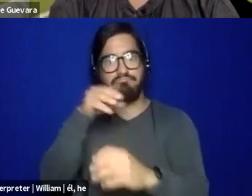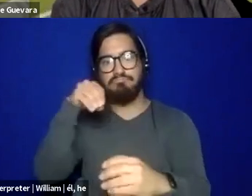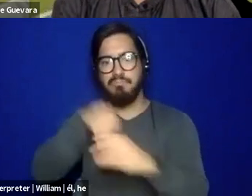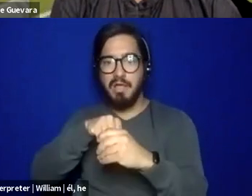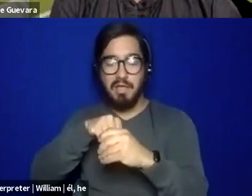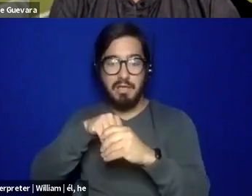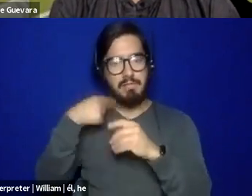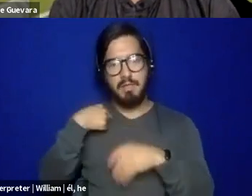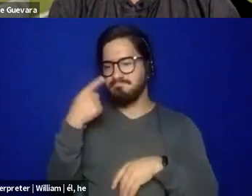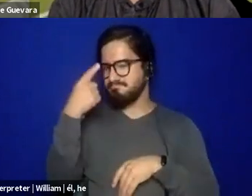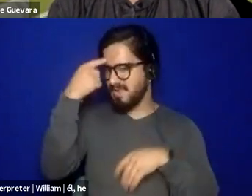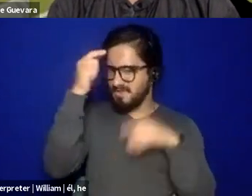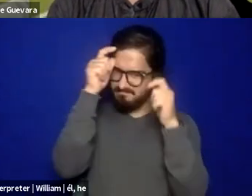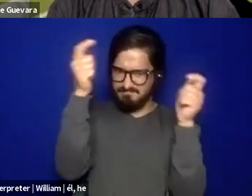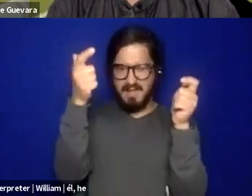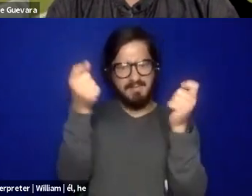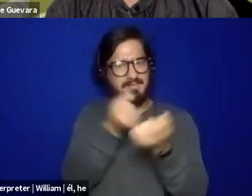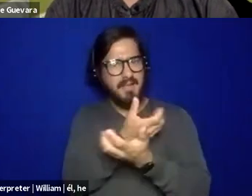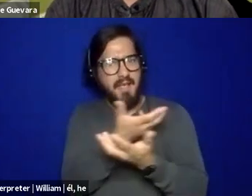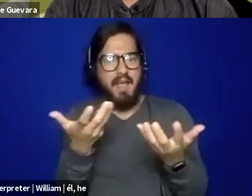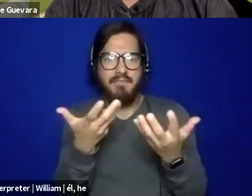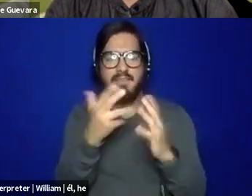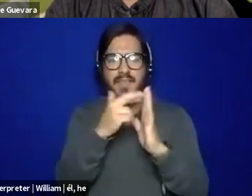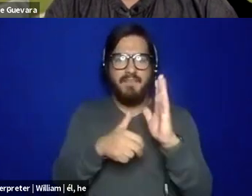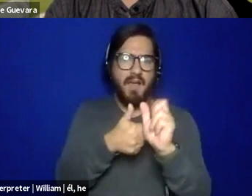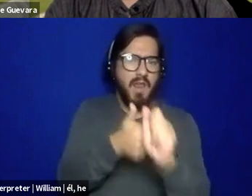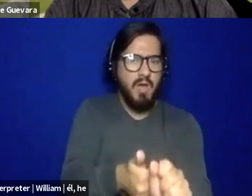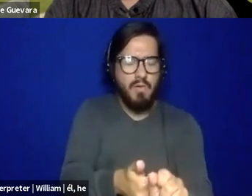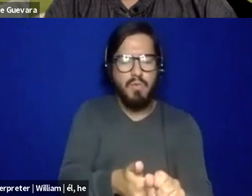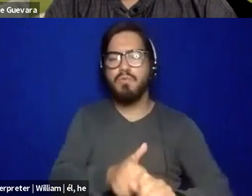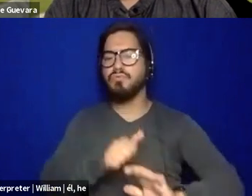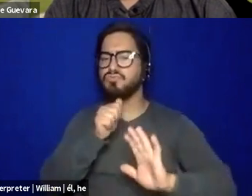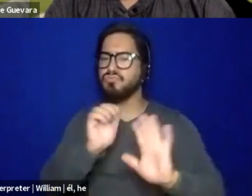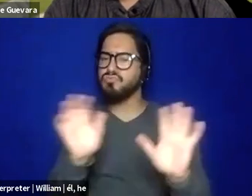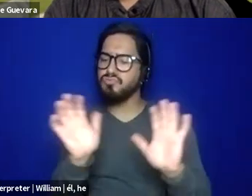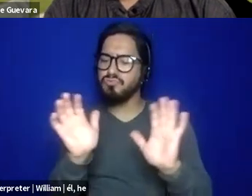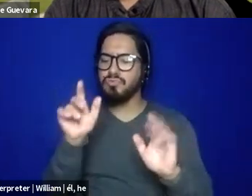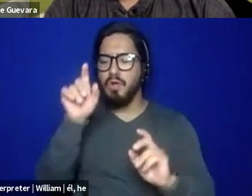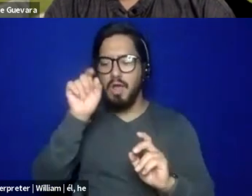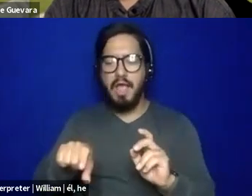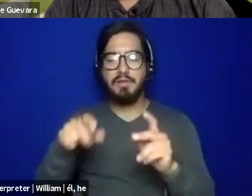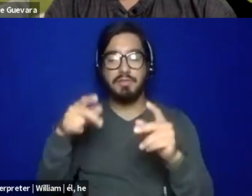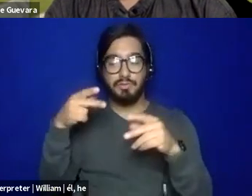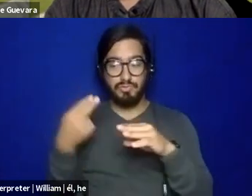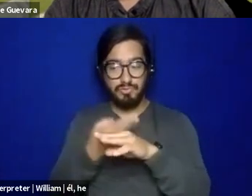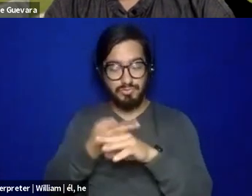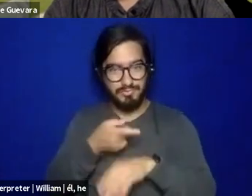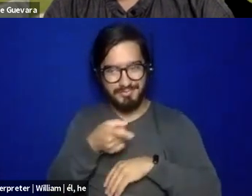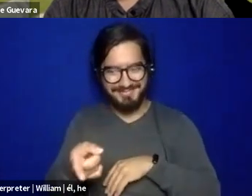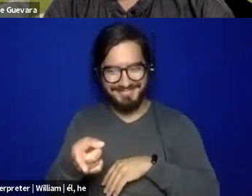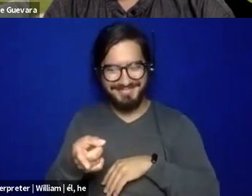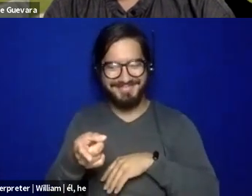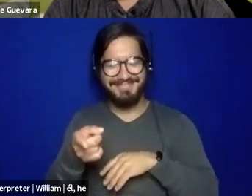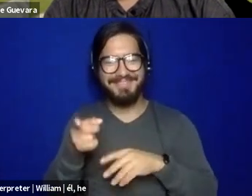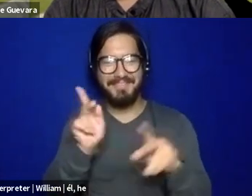and I'm going to follow their rules, but rather I need to pour into you in a way that these folk in here